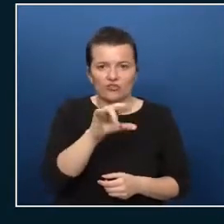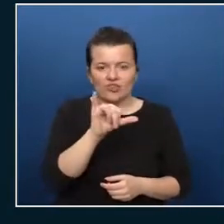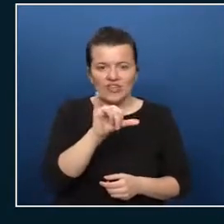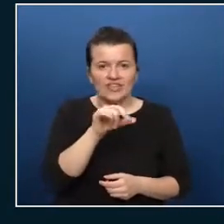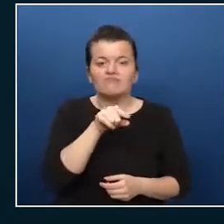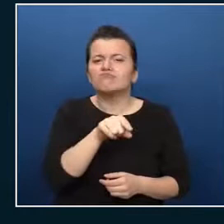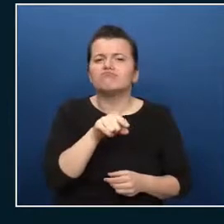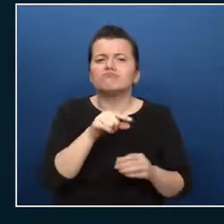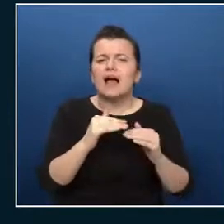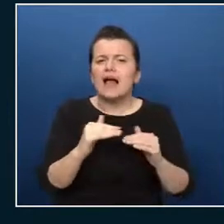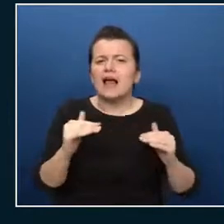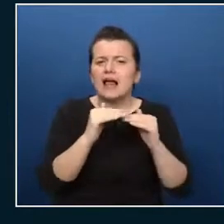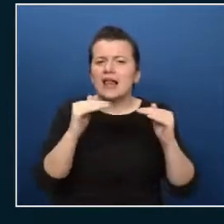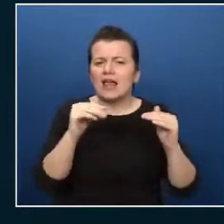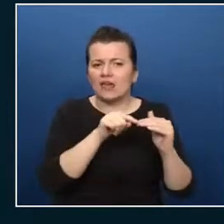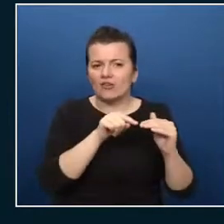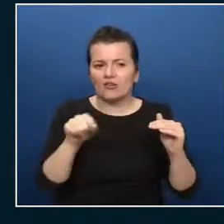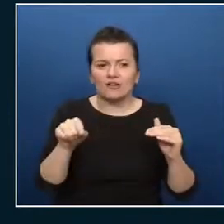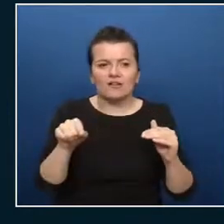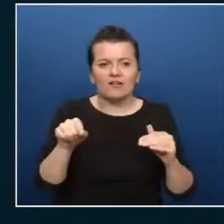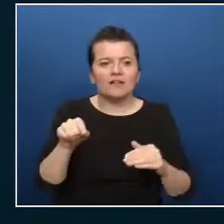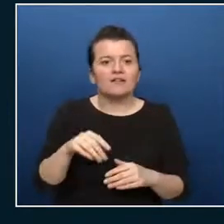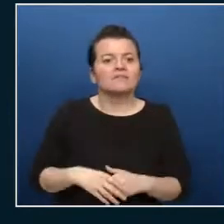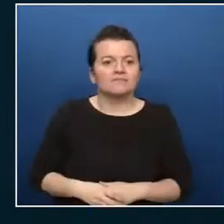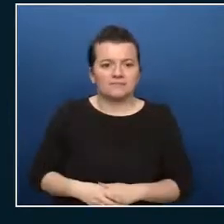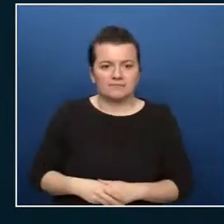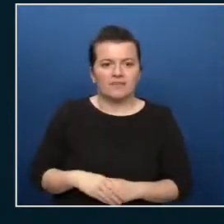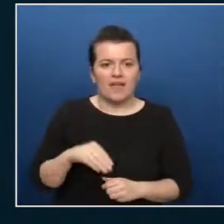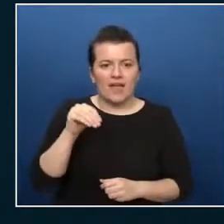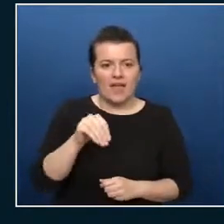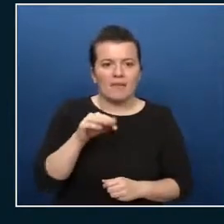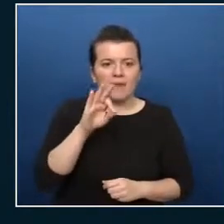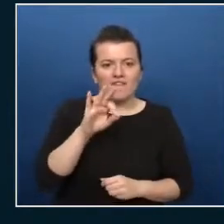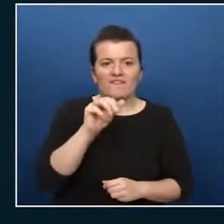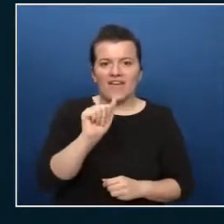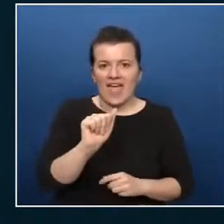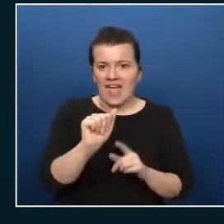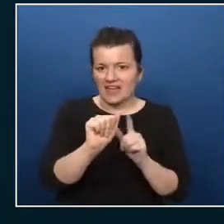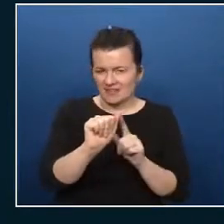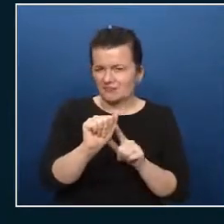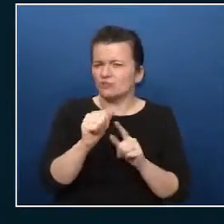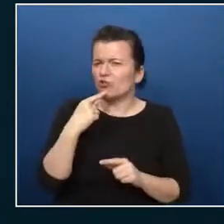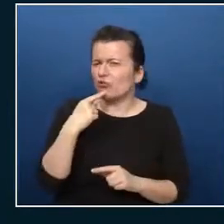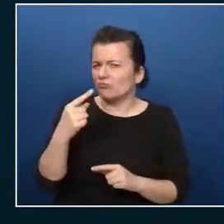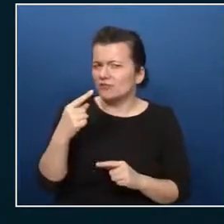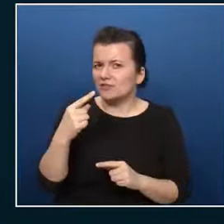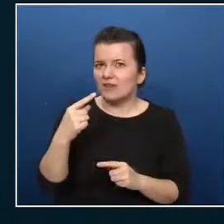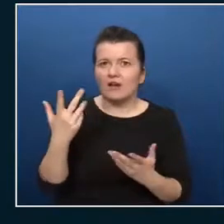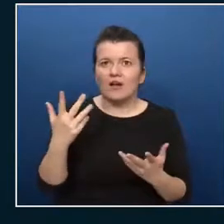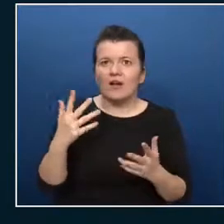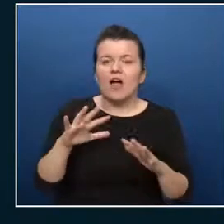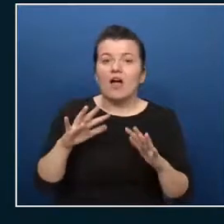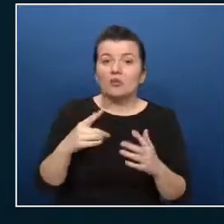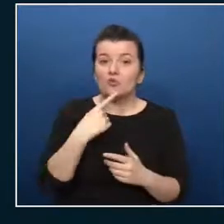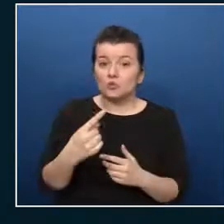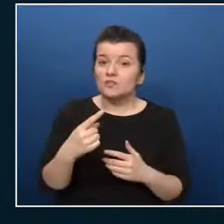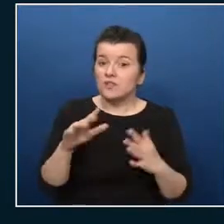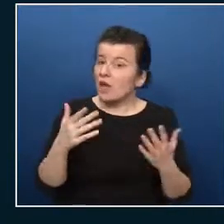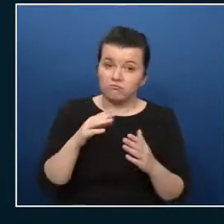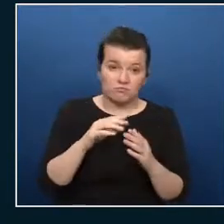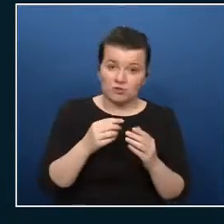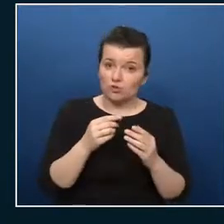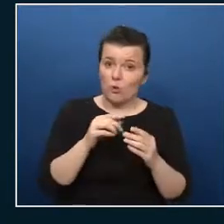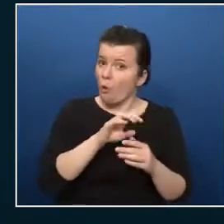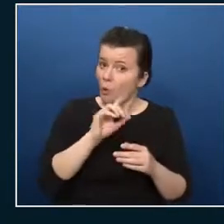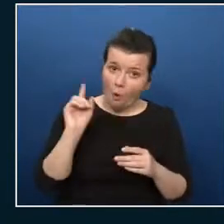to just turn it on right mm-hmm do you advise on turning it on for everybody at all times or